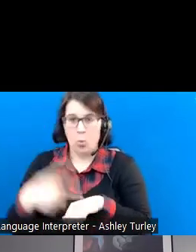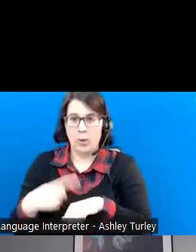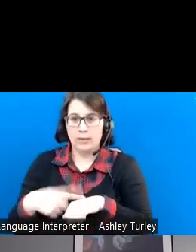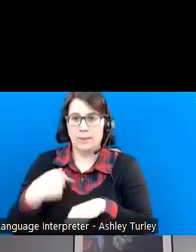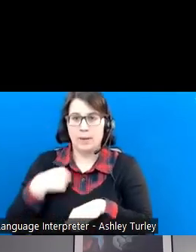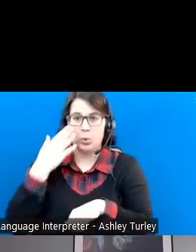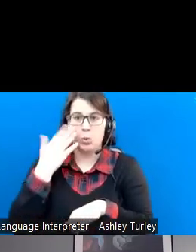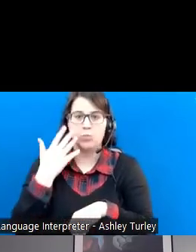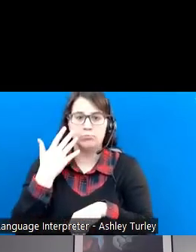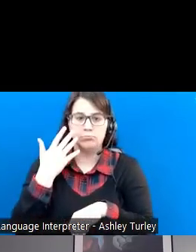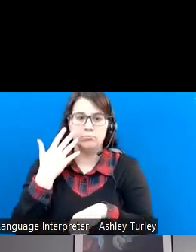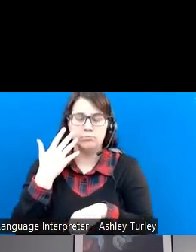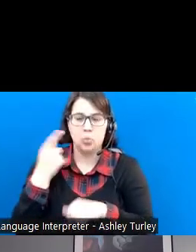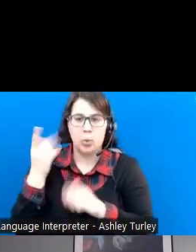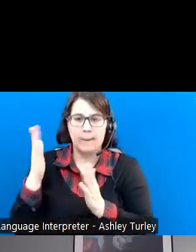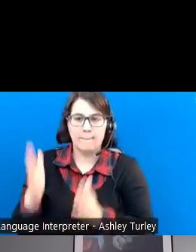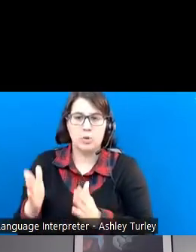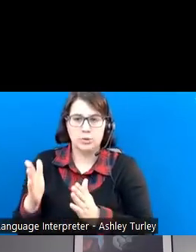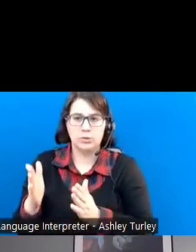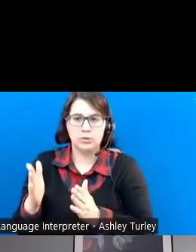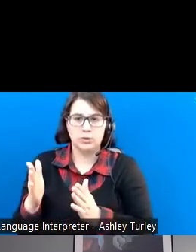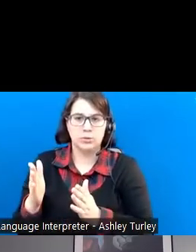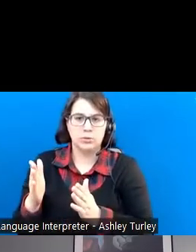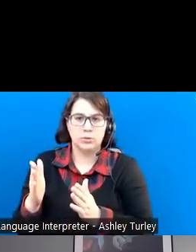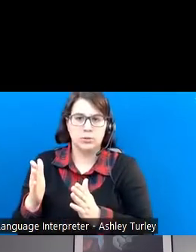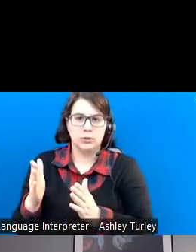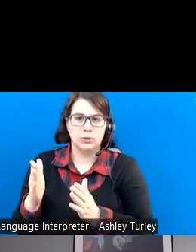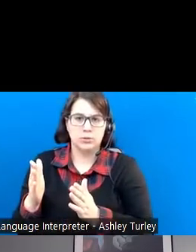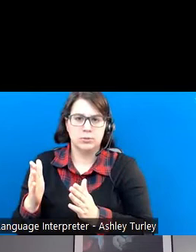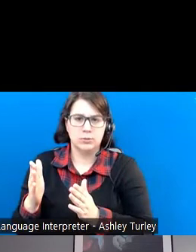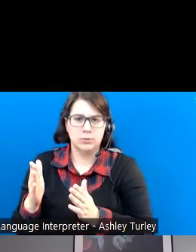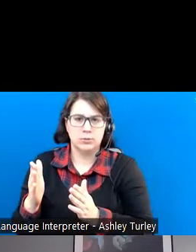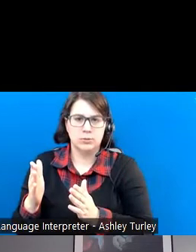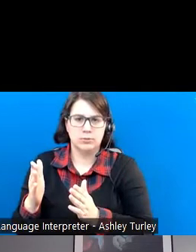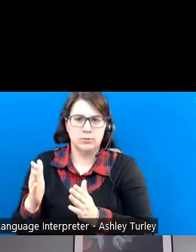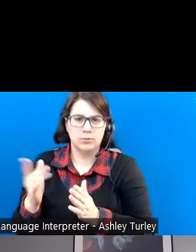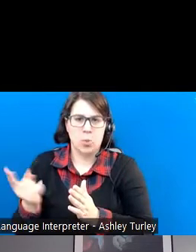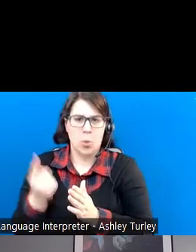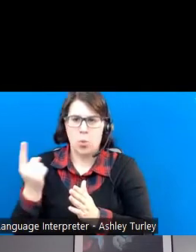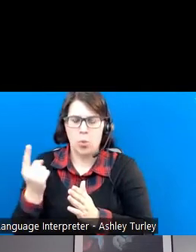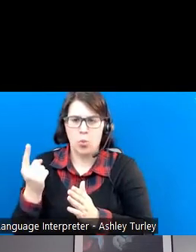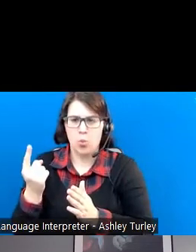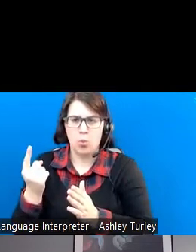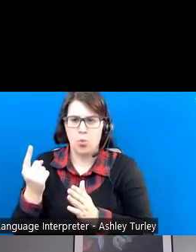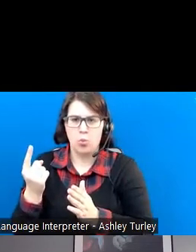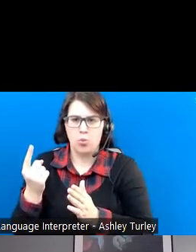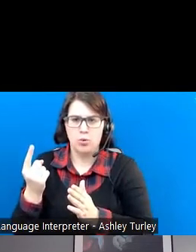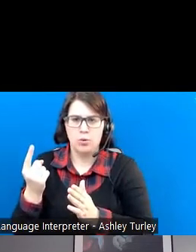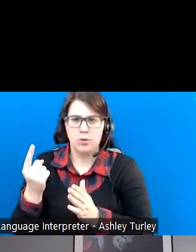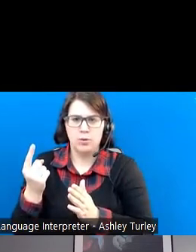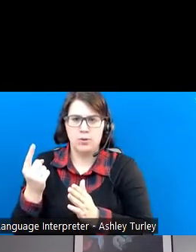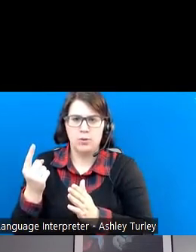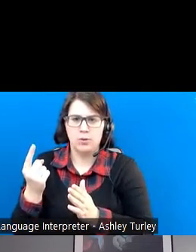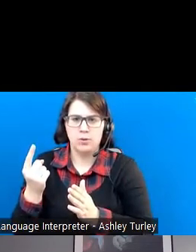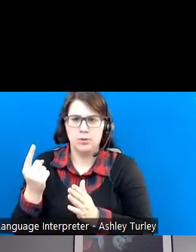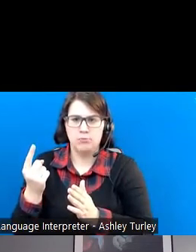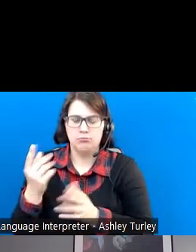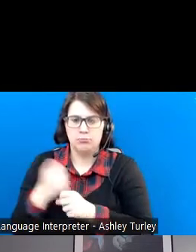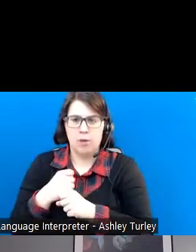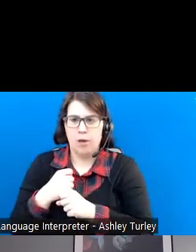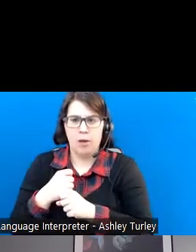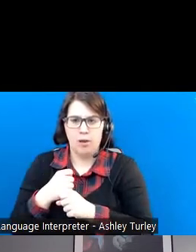person who had been only receiving day habilitation services probably for about 25, 30 years, so had really no idea